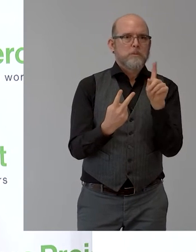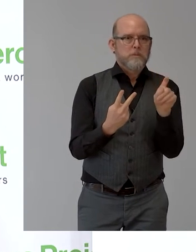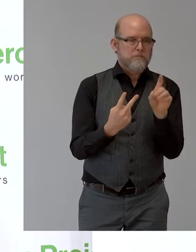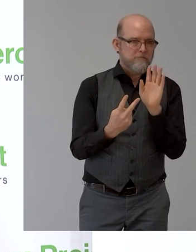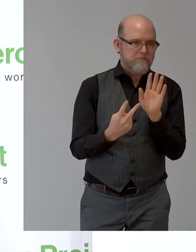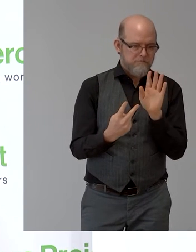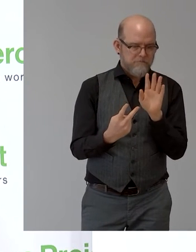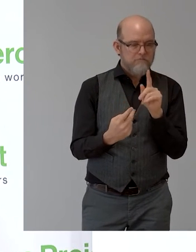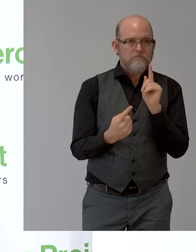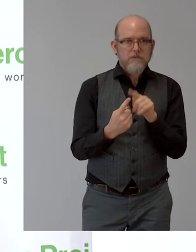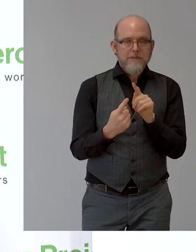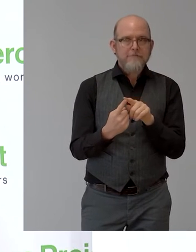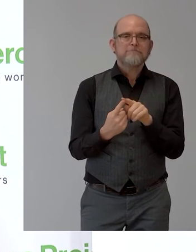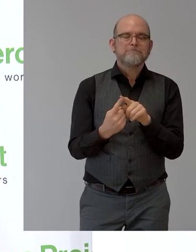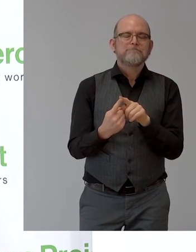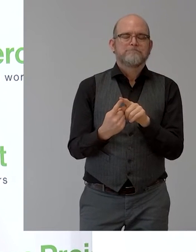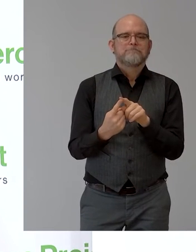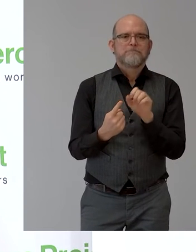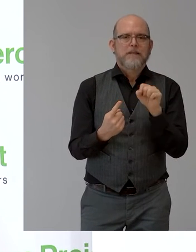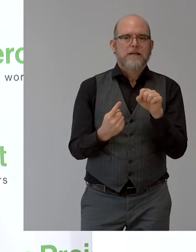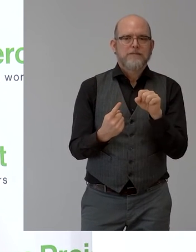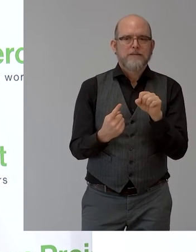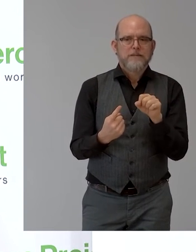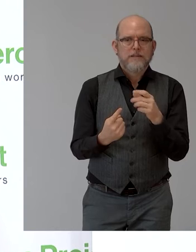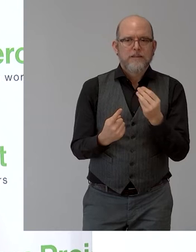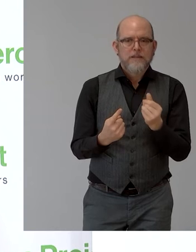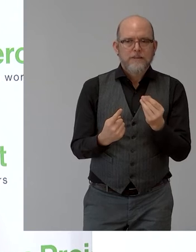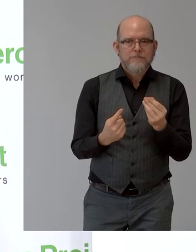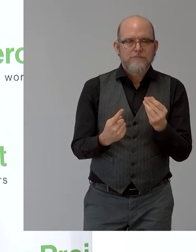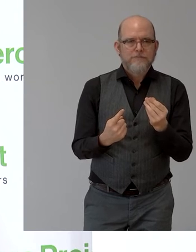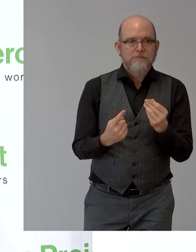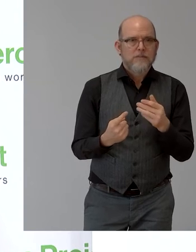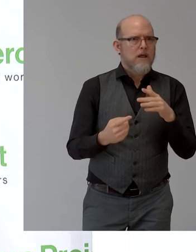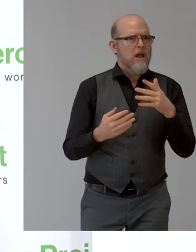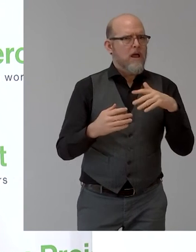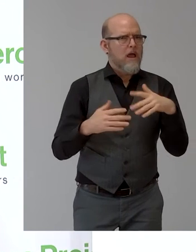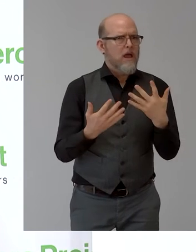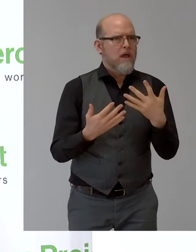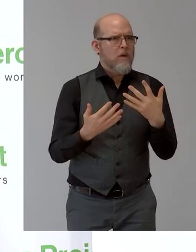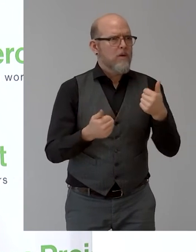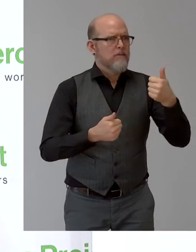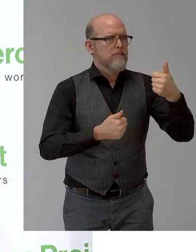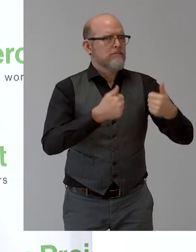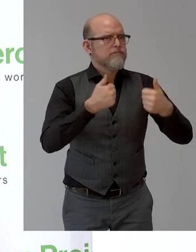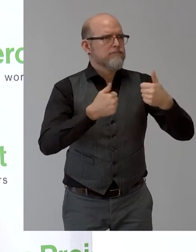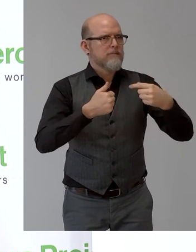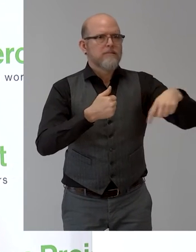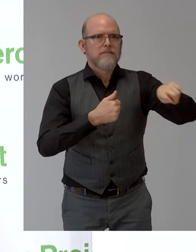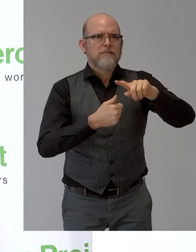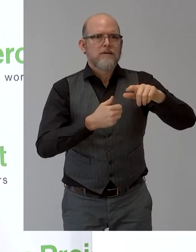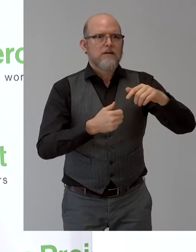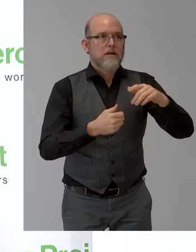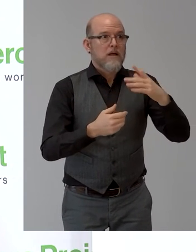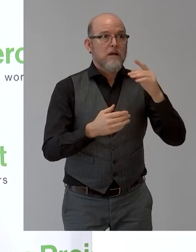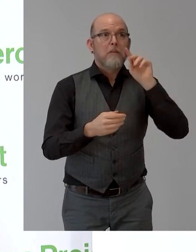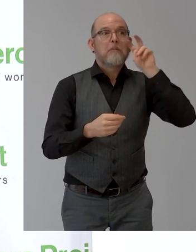how is the competition in this field? I'm not familiar with it. Are